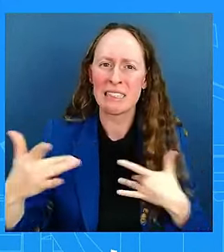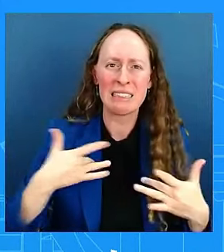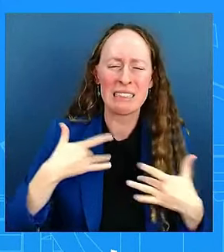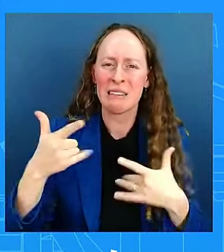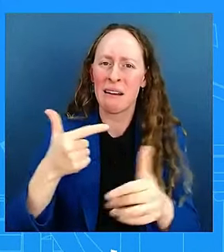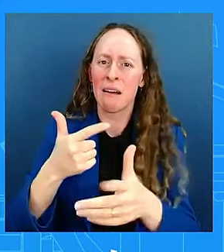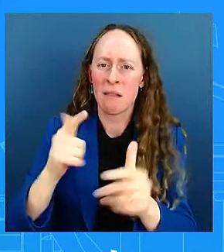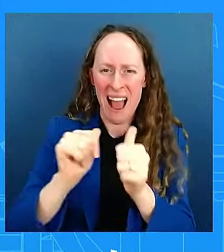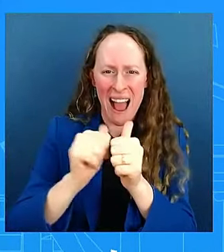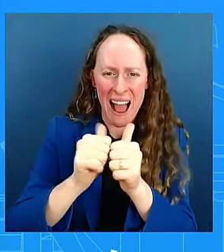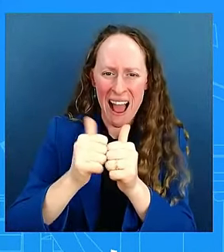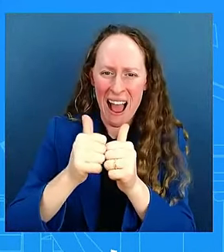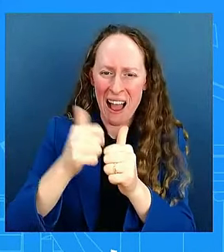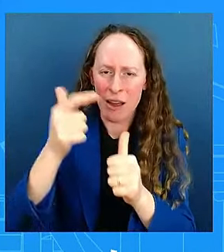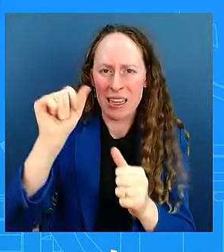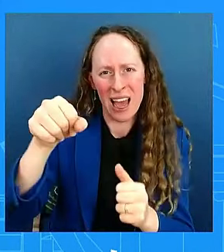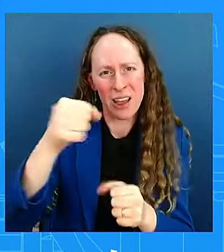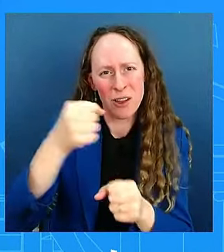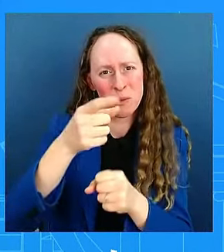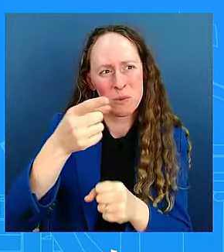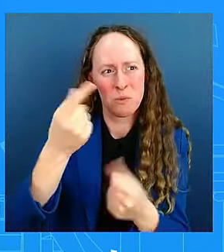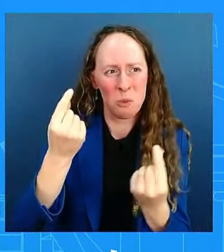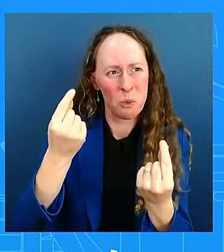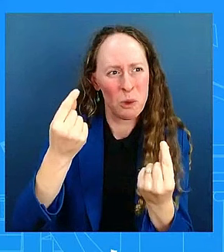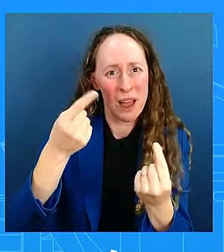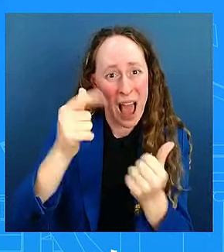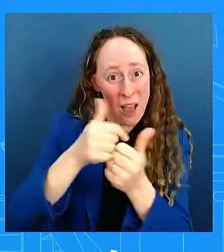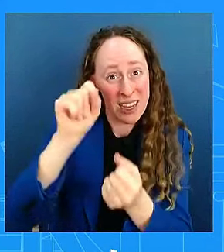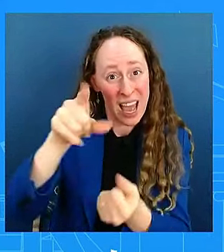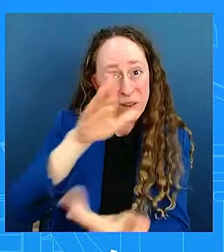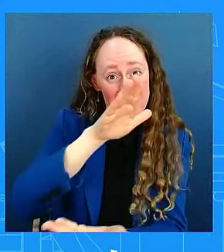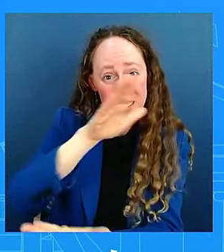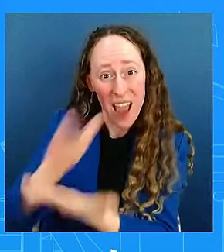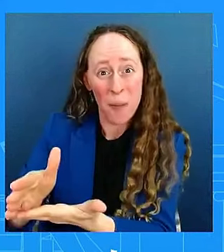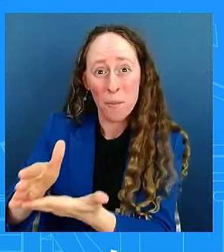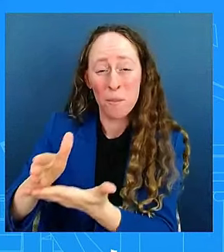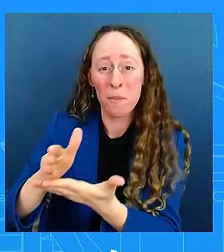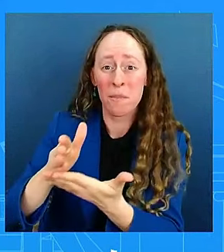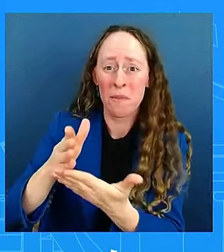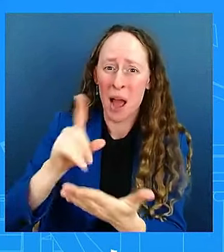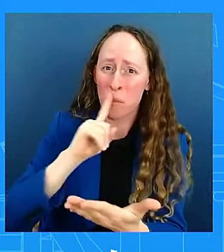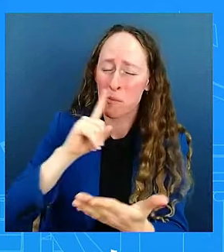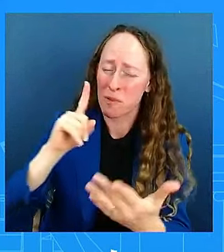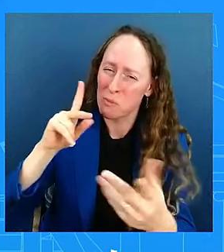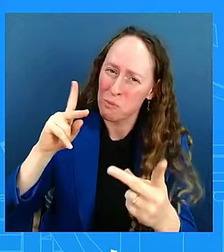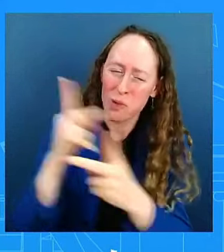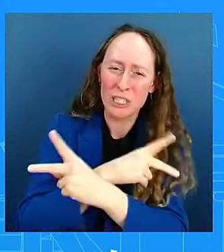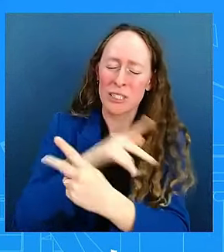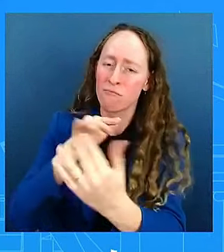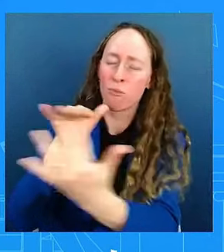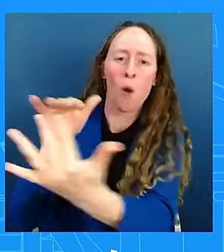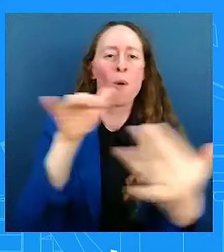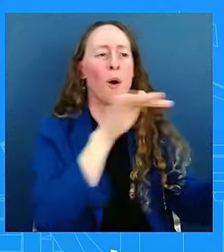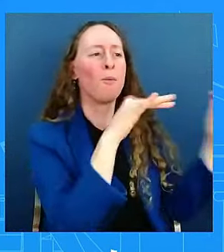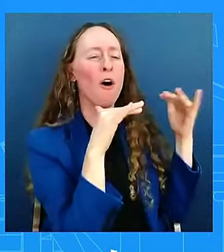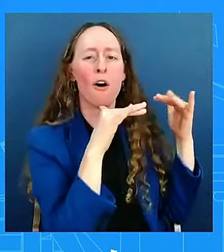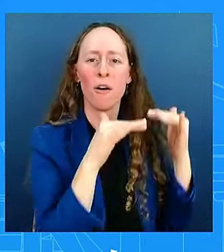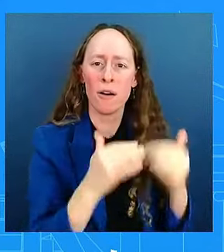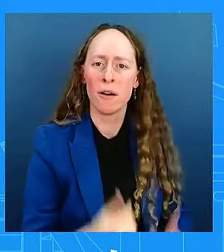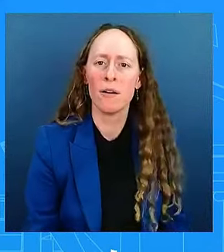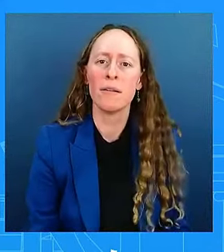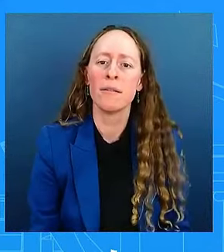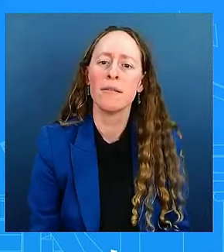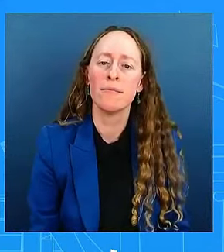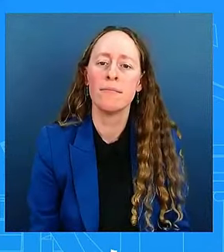There's a lot we are doing. The main thing we can do is try to rally the rest of the world